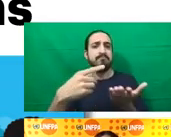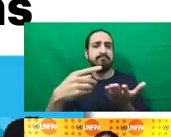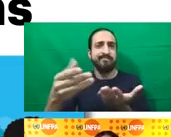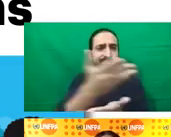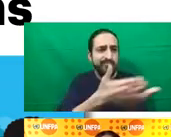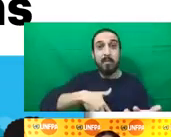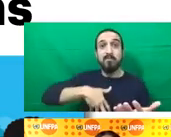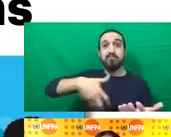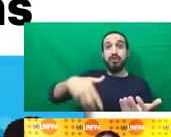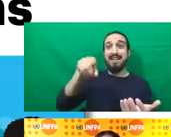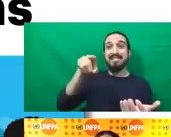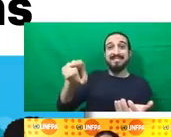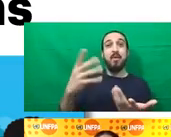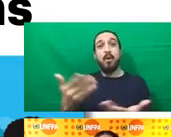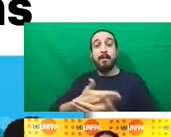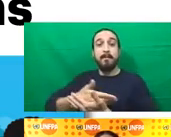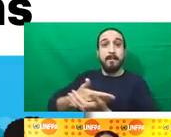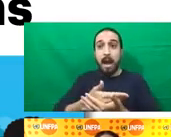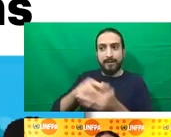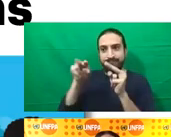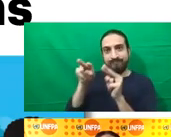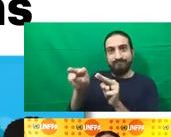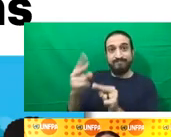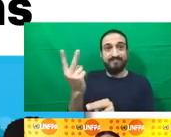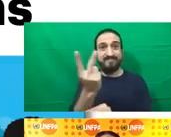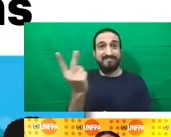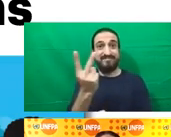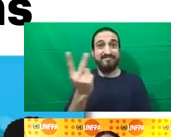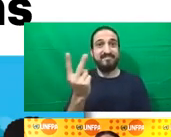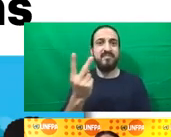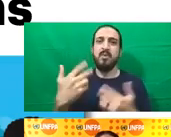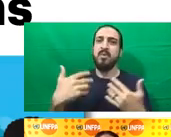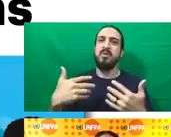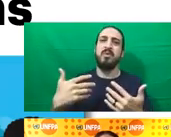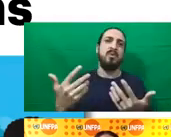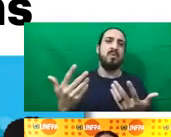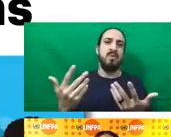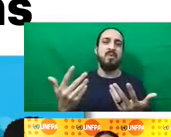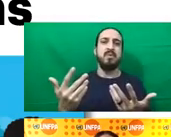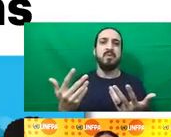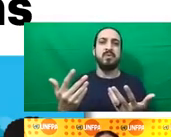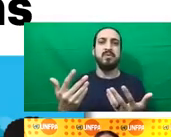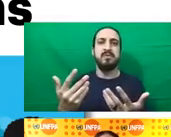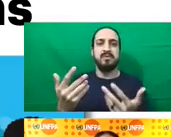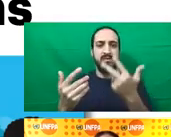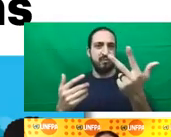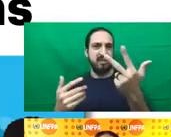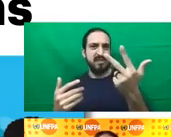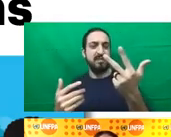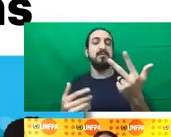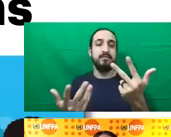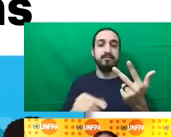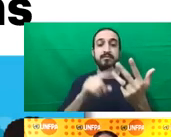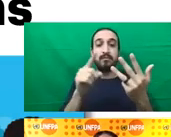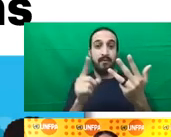associated with those phases of life. We also found that there was a disconnect between the health sector NAPs and